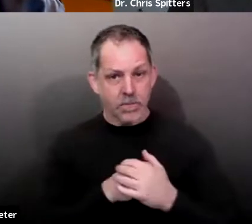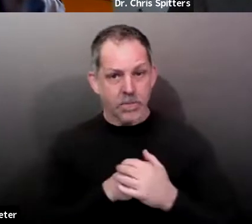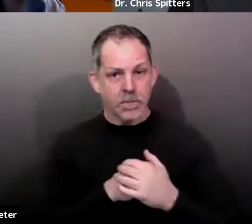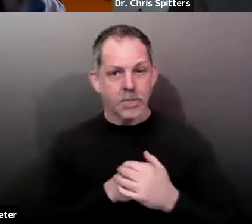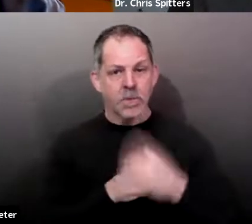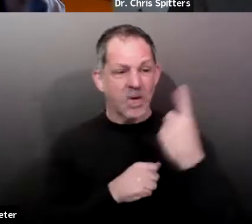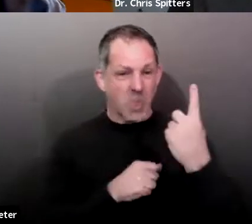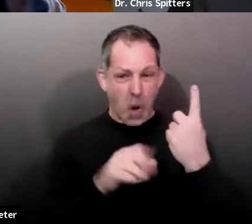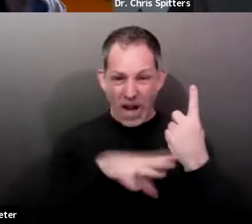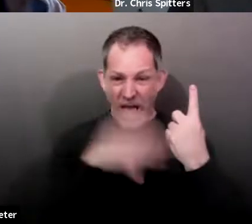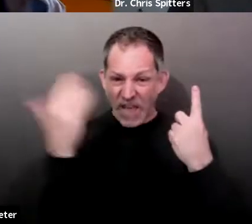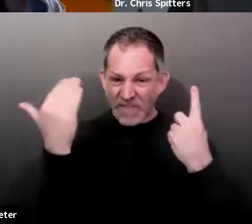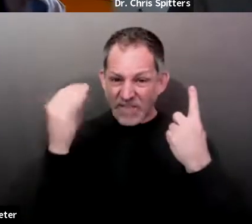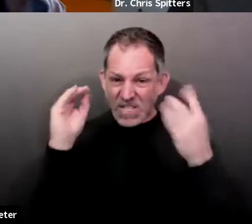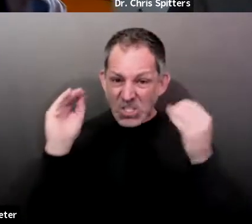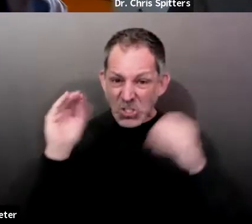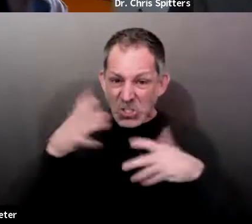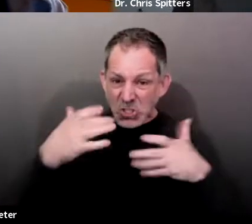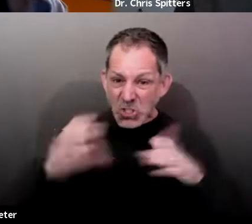you know?